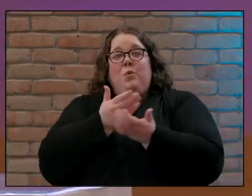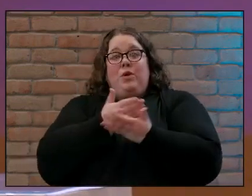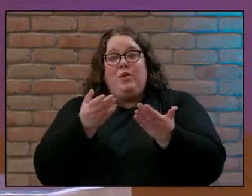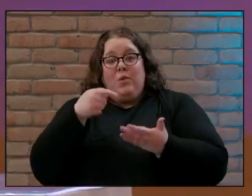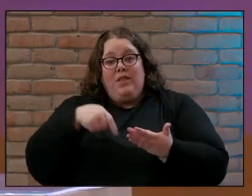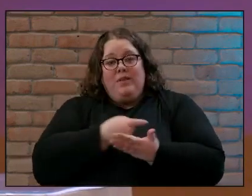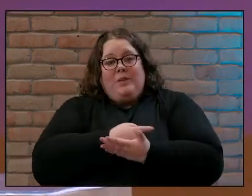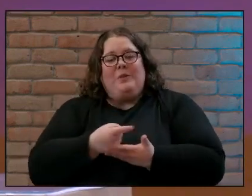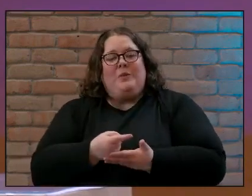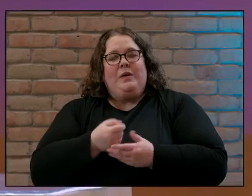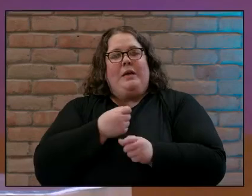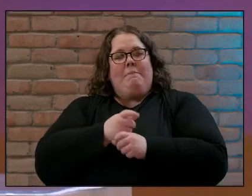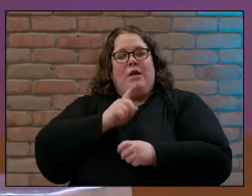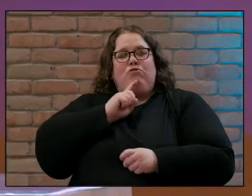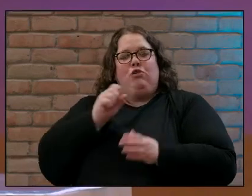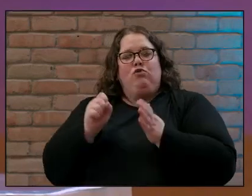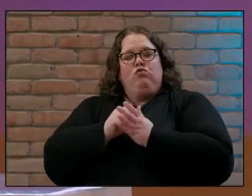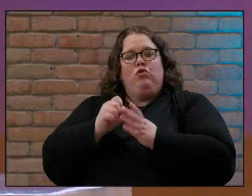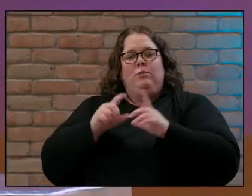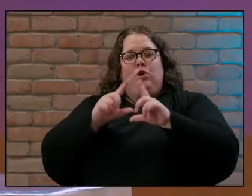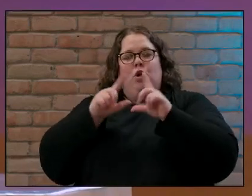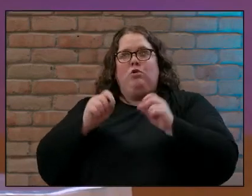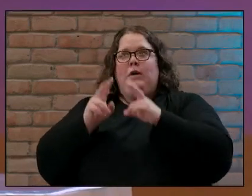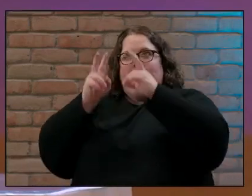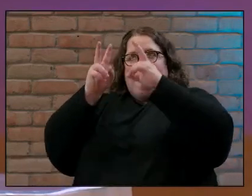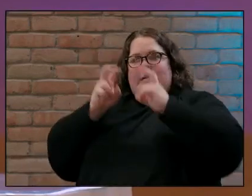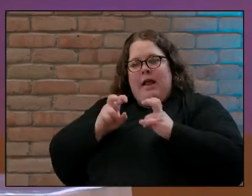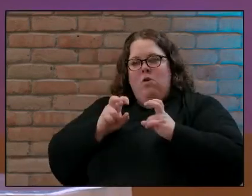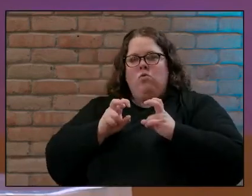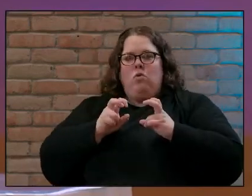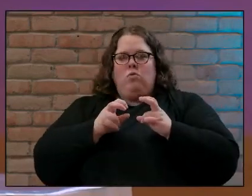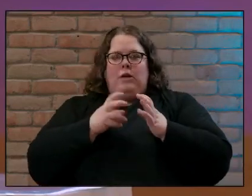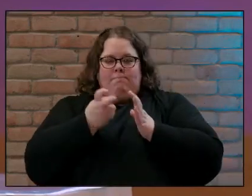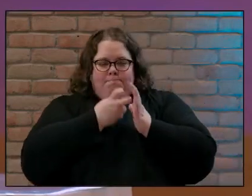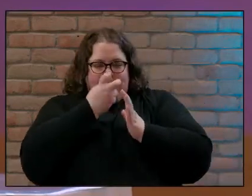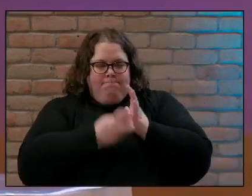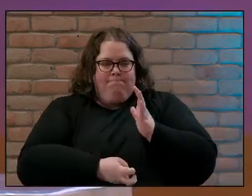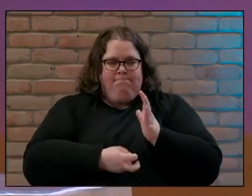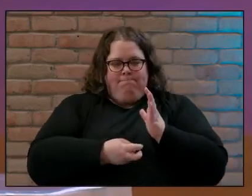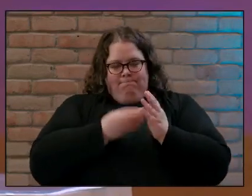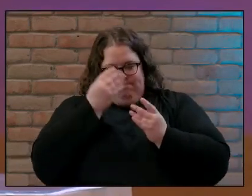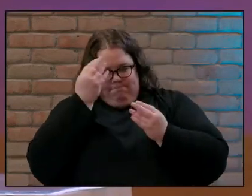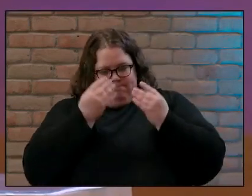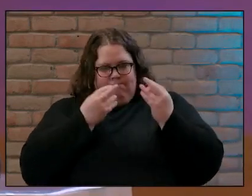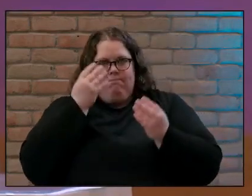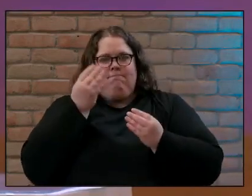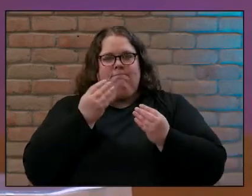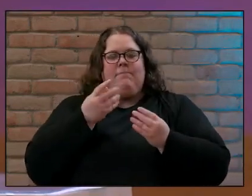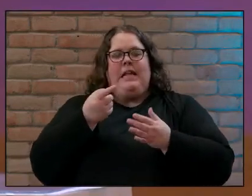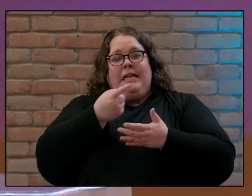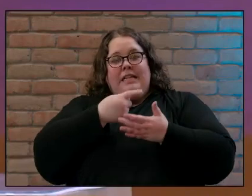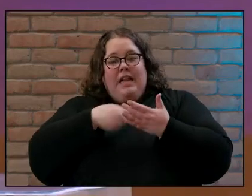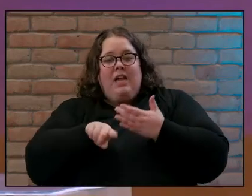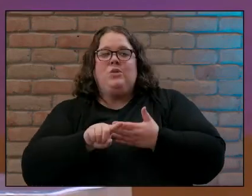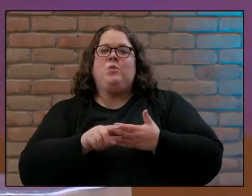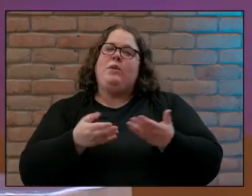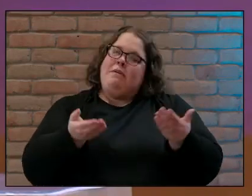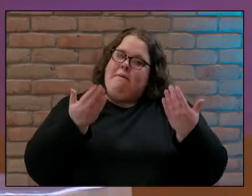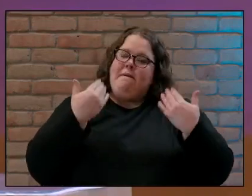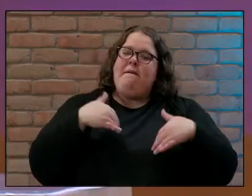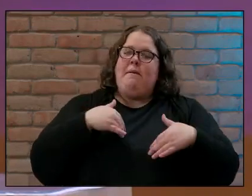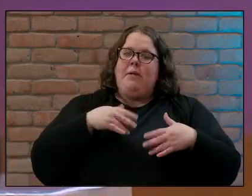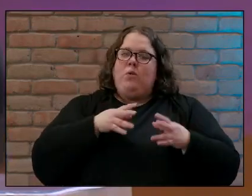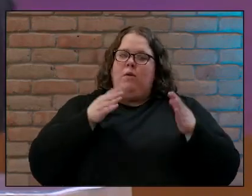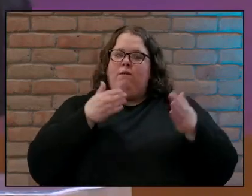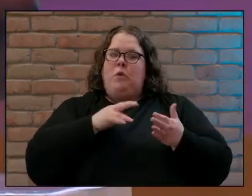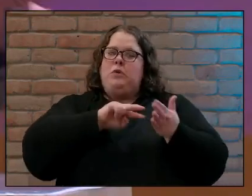week make sure you download that scripture card and spend some time in it this week and come back next week when we take a look further at our purpose in Christ